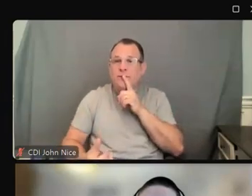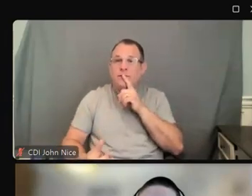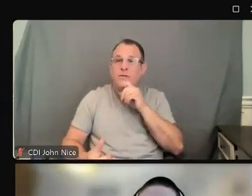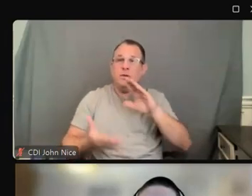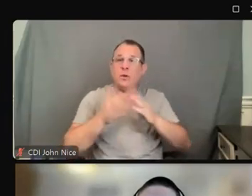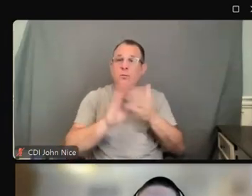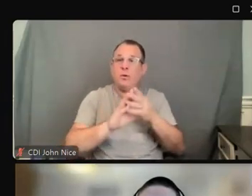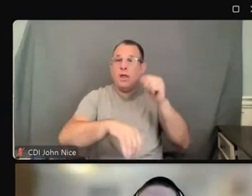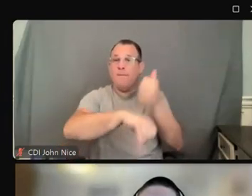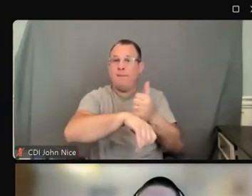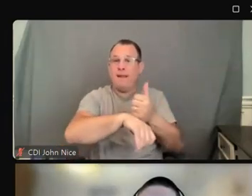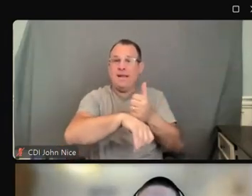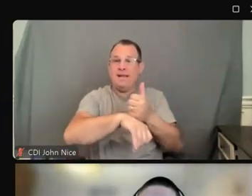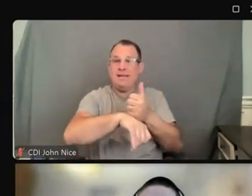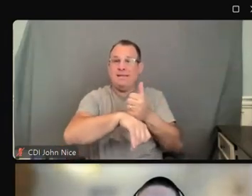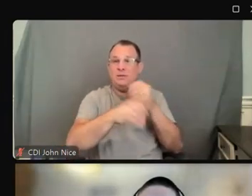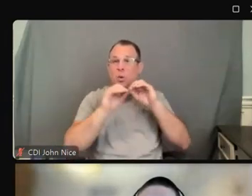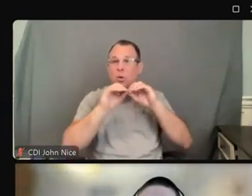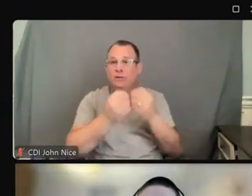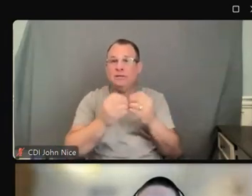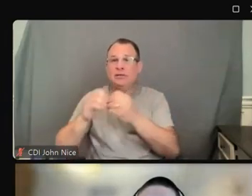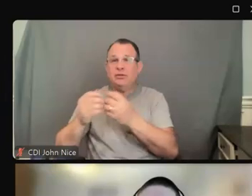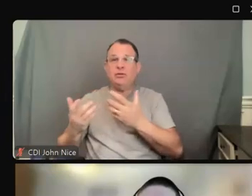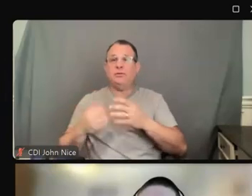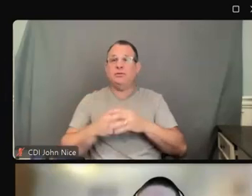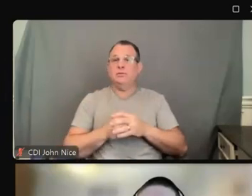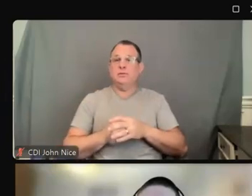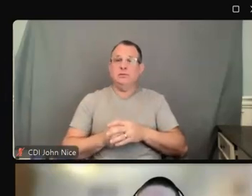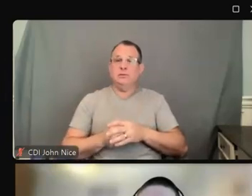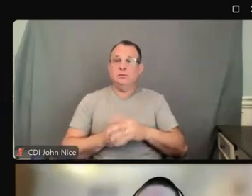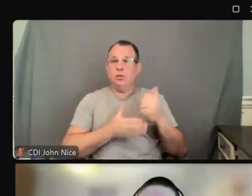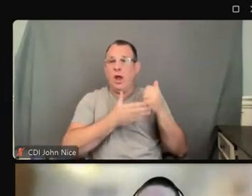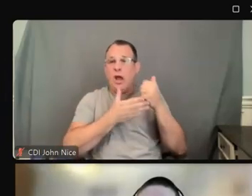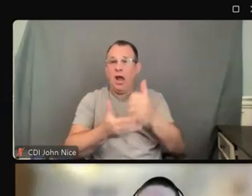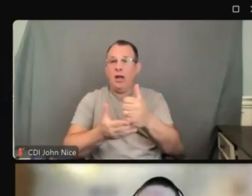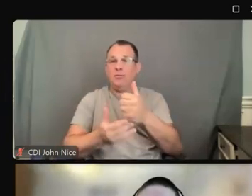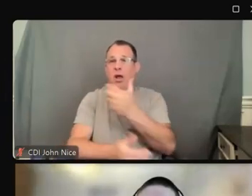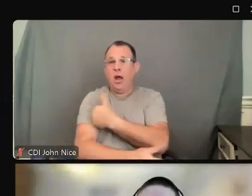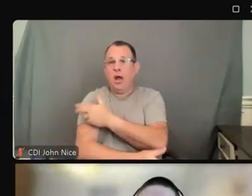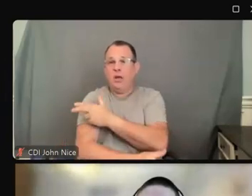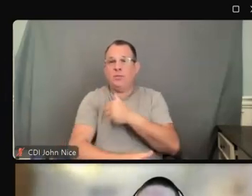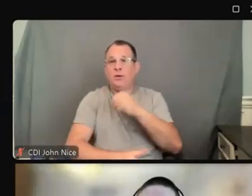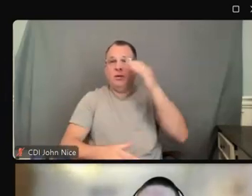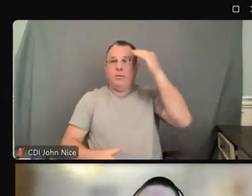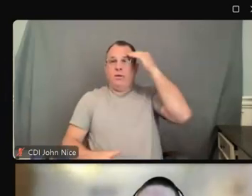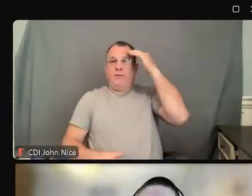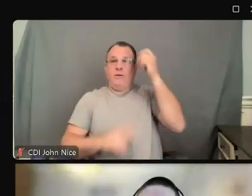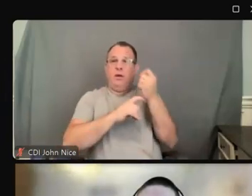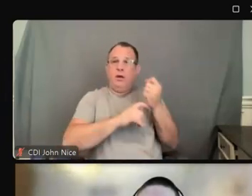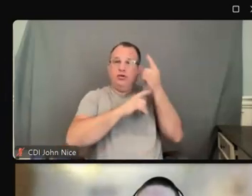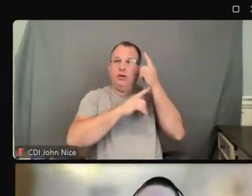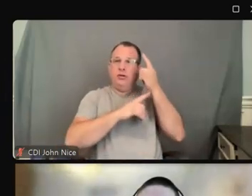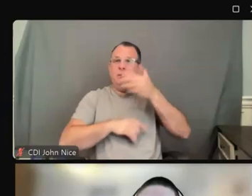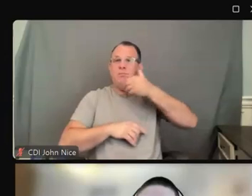providers to gain insight and understand the provision of